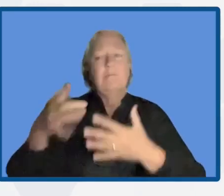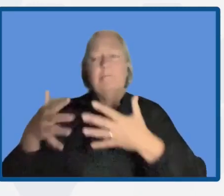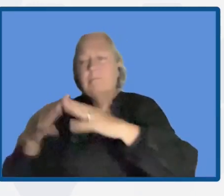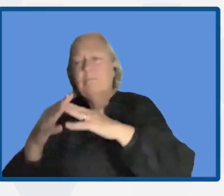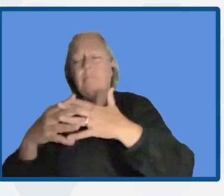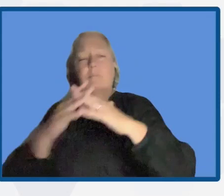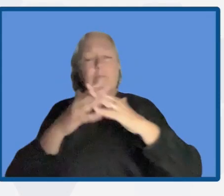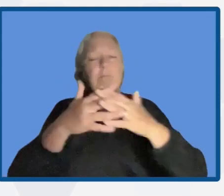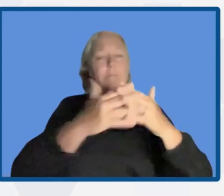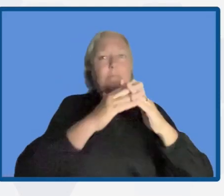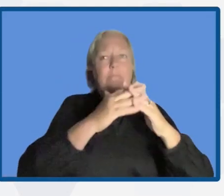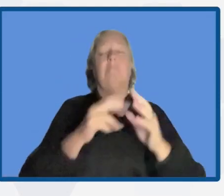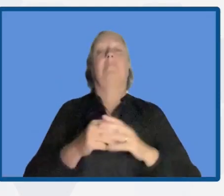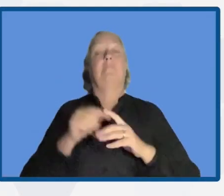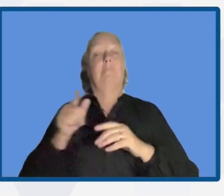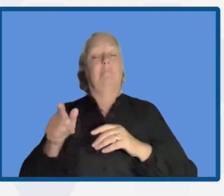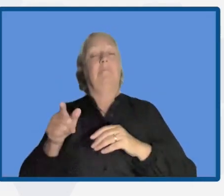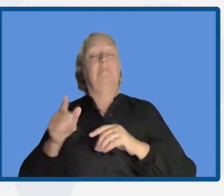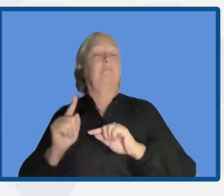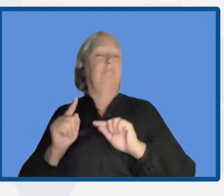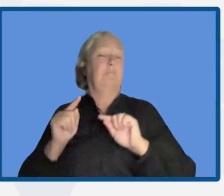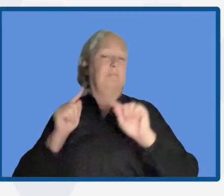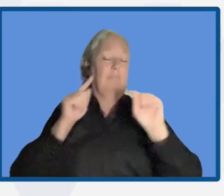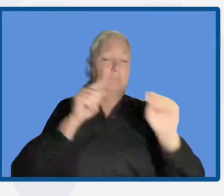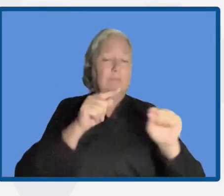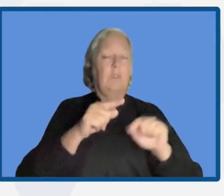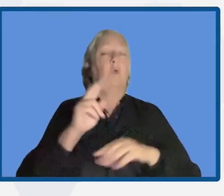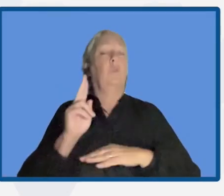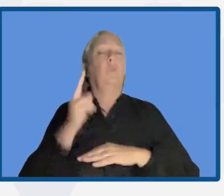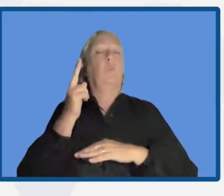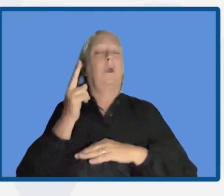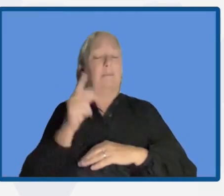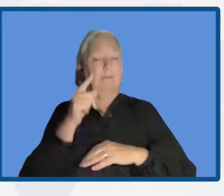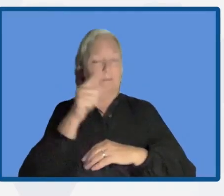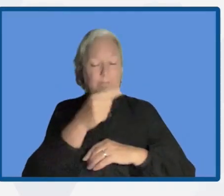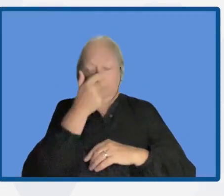Maria Teresa has moved to Montevideo, Uruguay from her Venezuela.